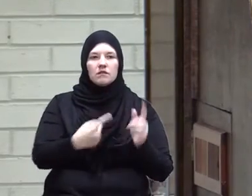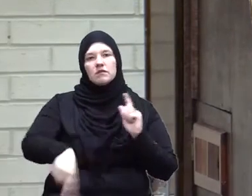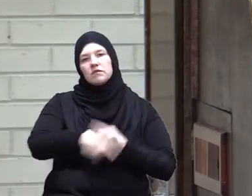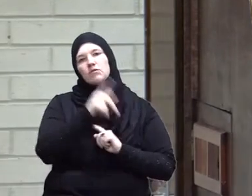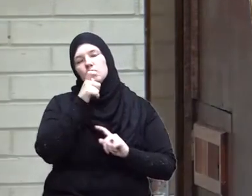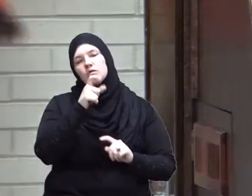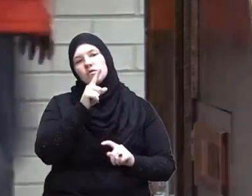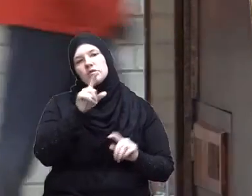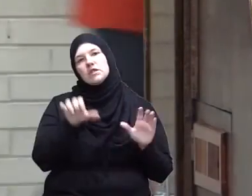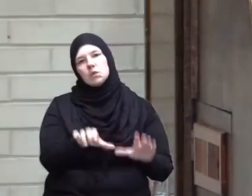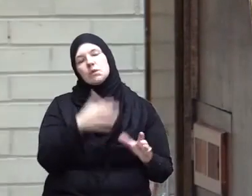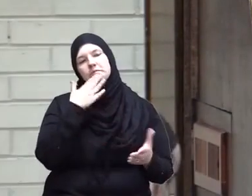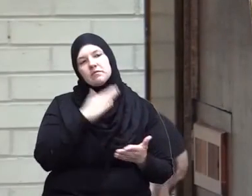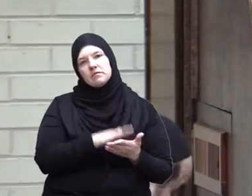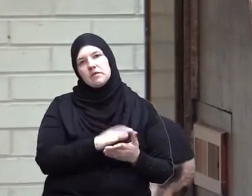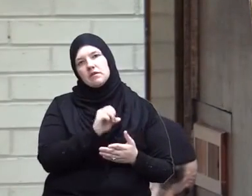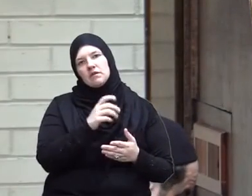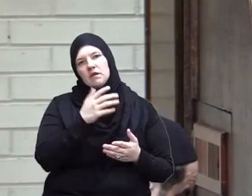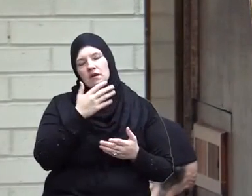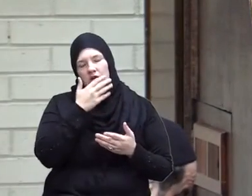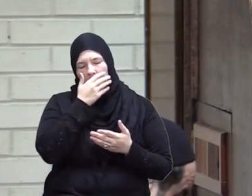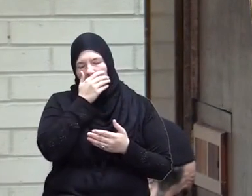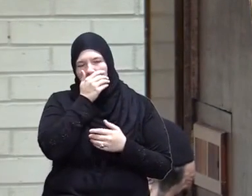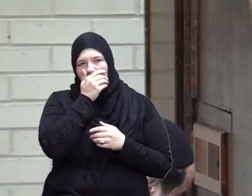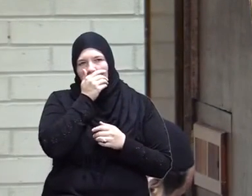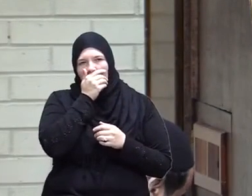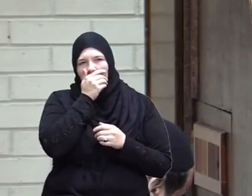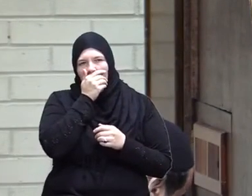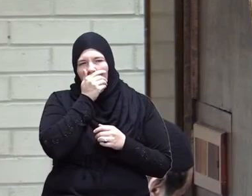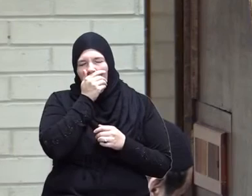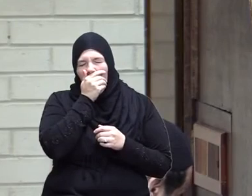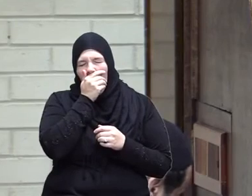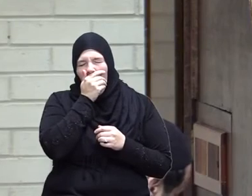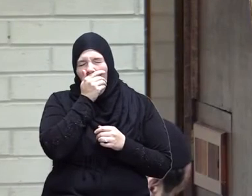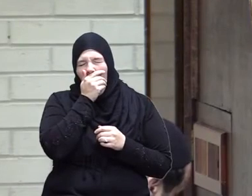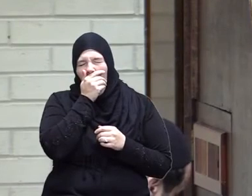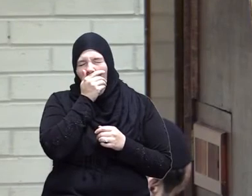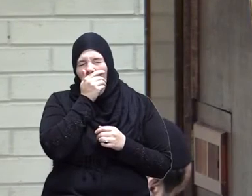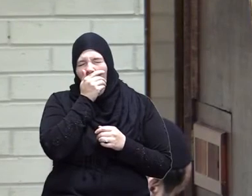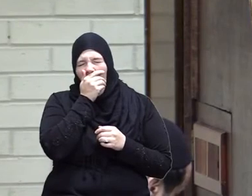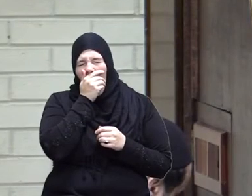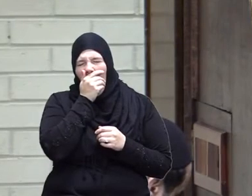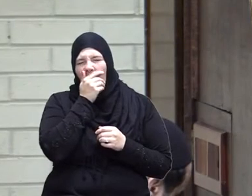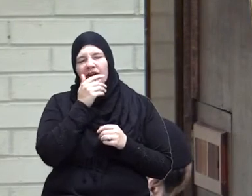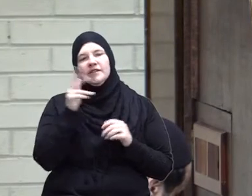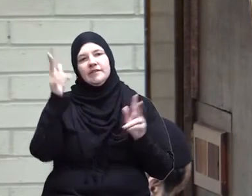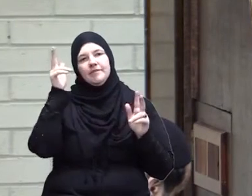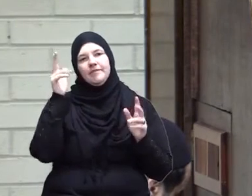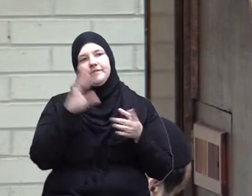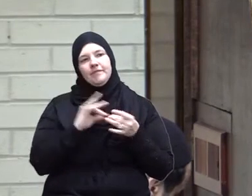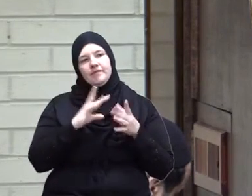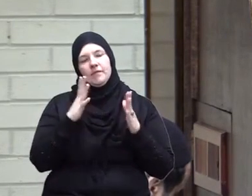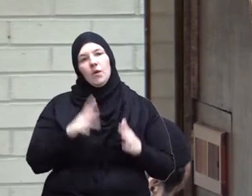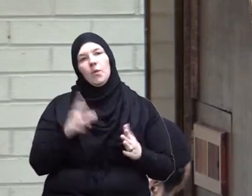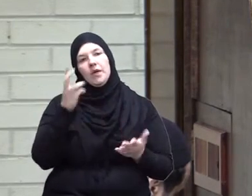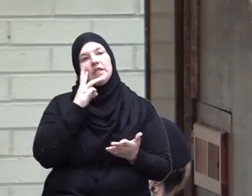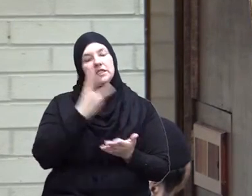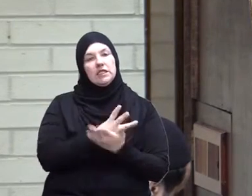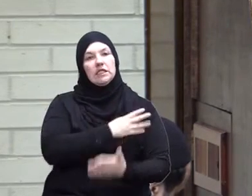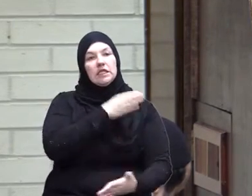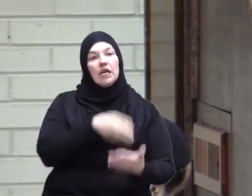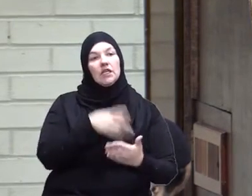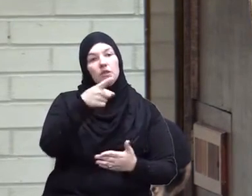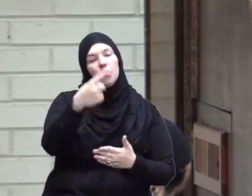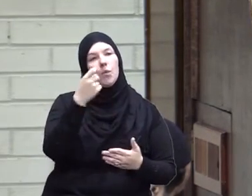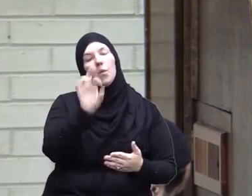those who commit evil and wickedness and so that the messenger will be a witness against you